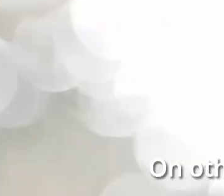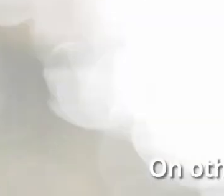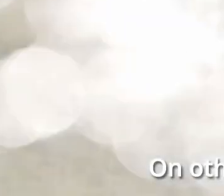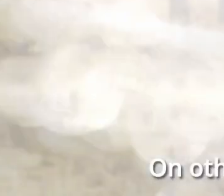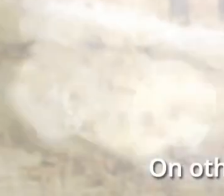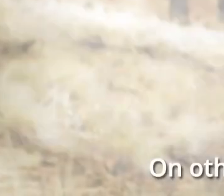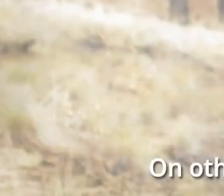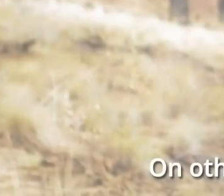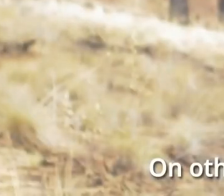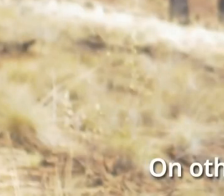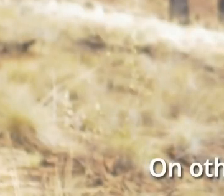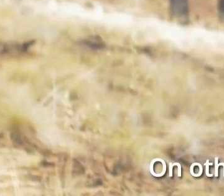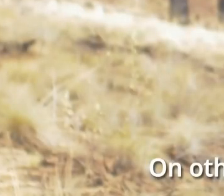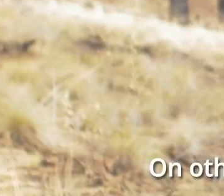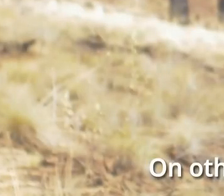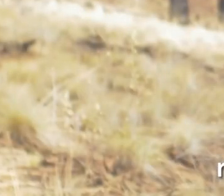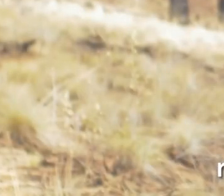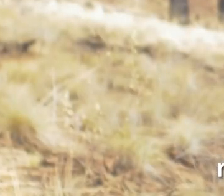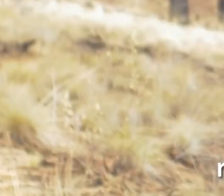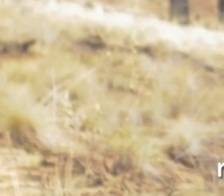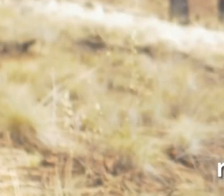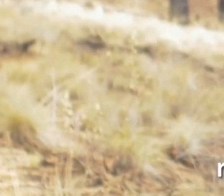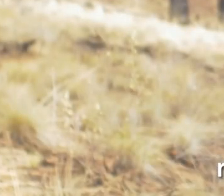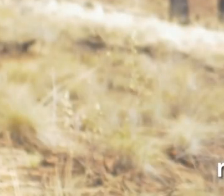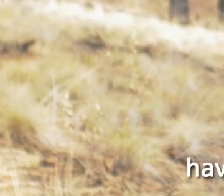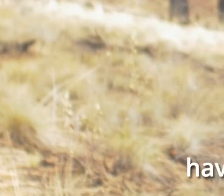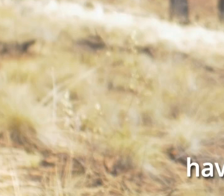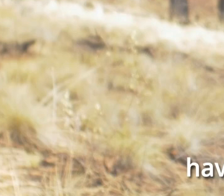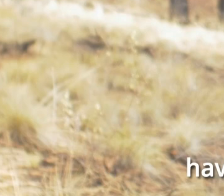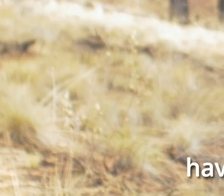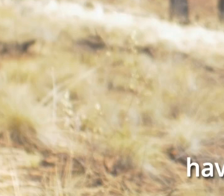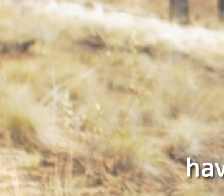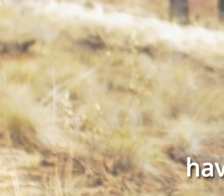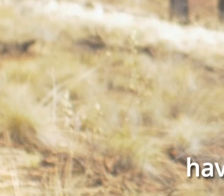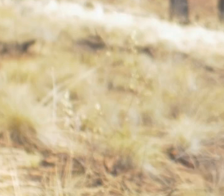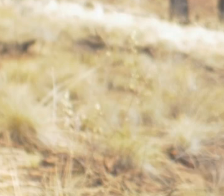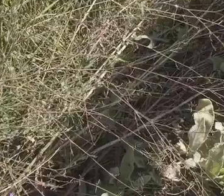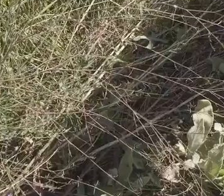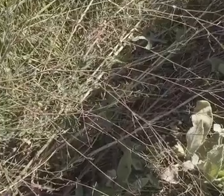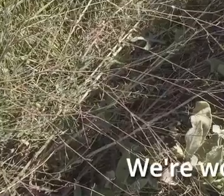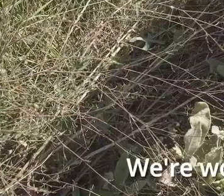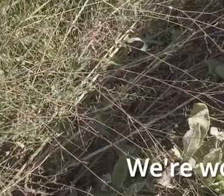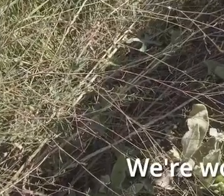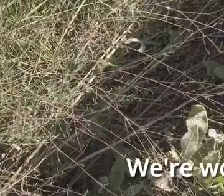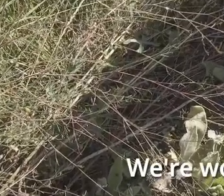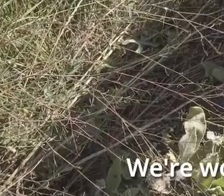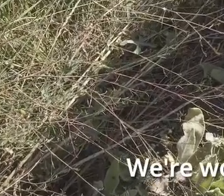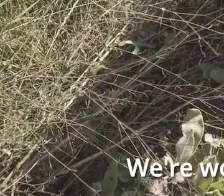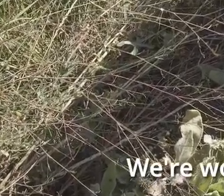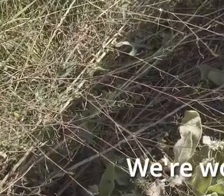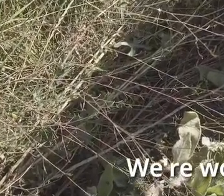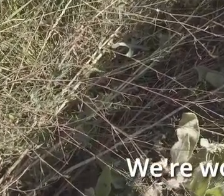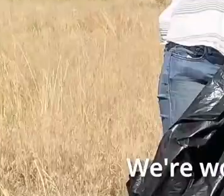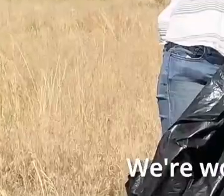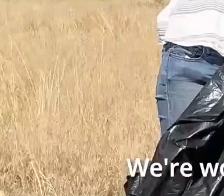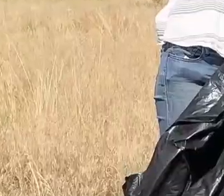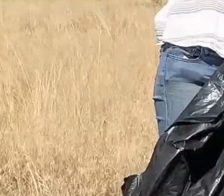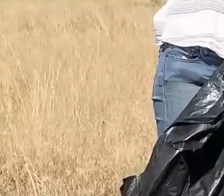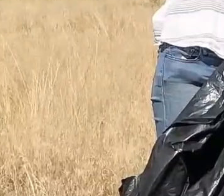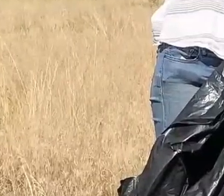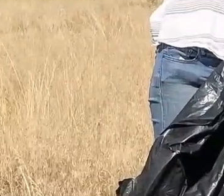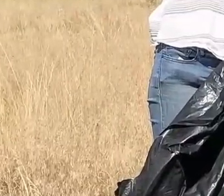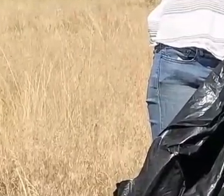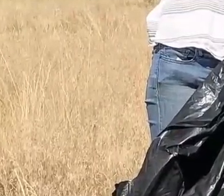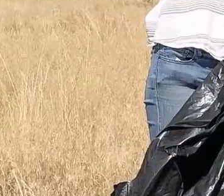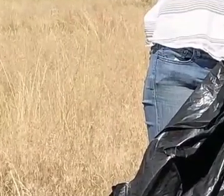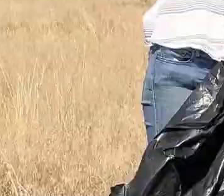On other properties, our focus is on restoring meadows that have been invaded by weeds. We're working hard to battle the weeds